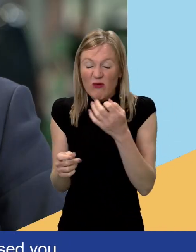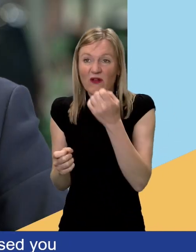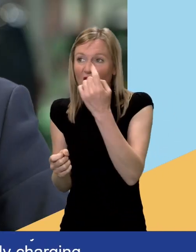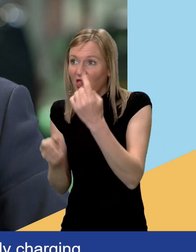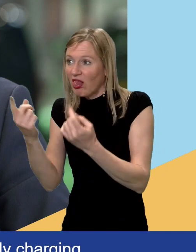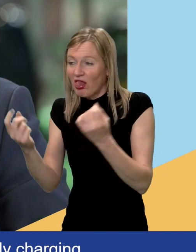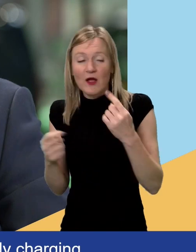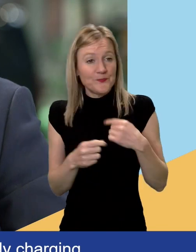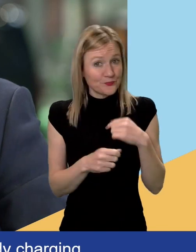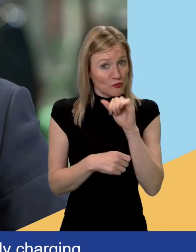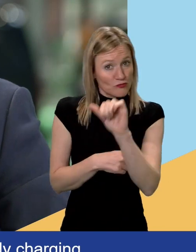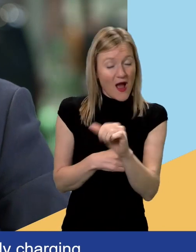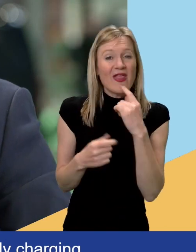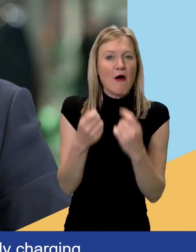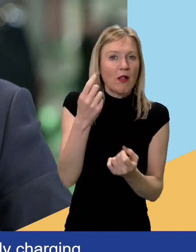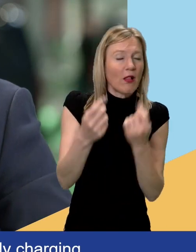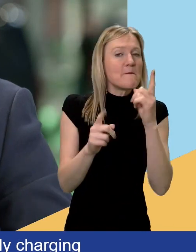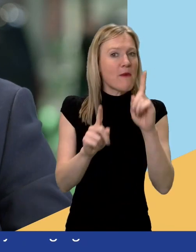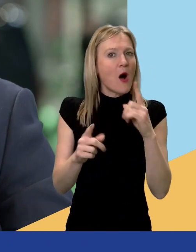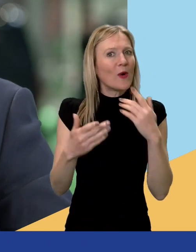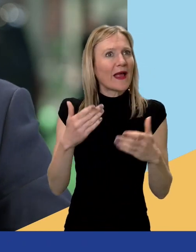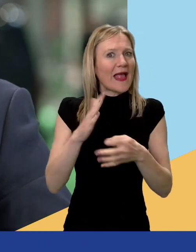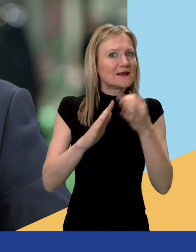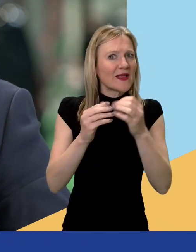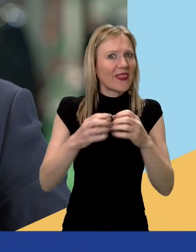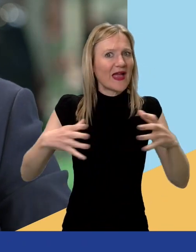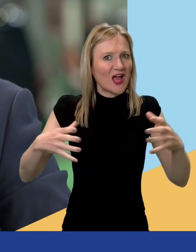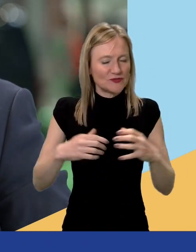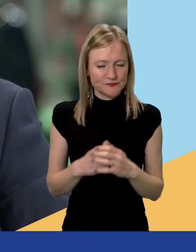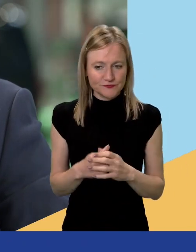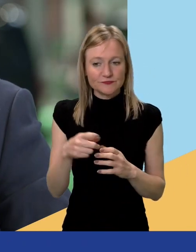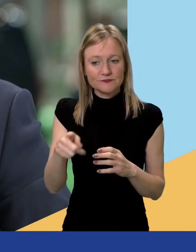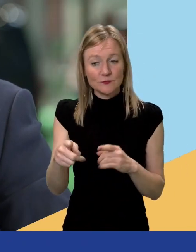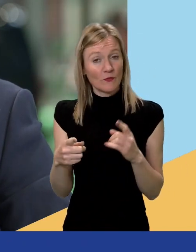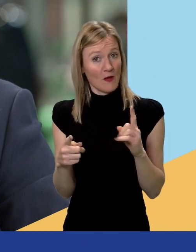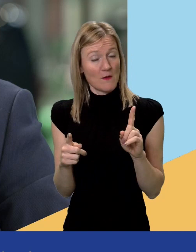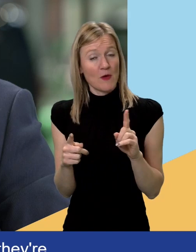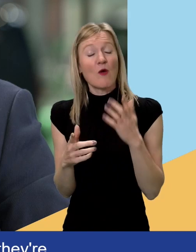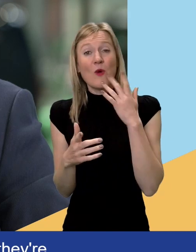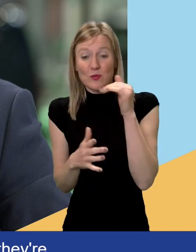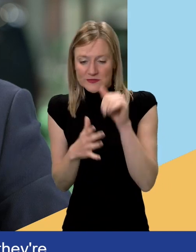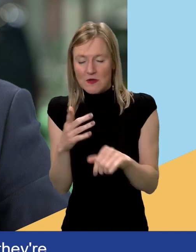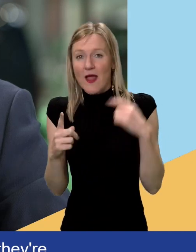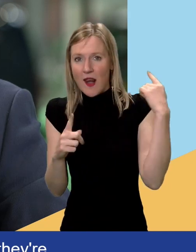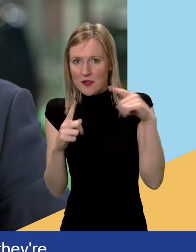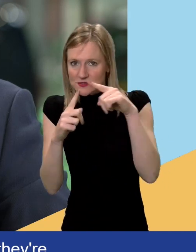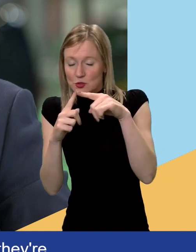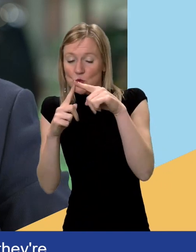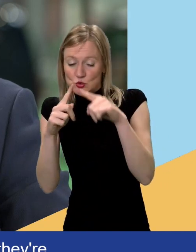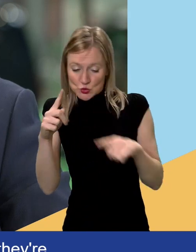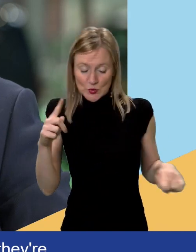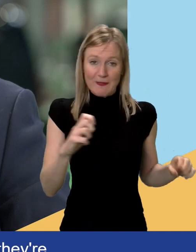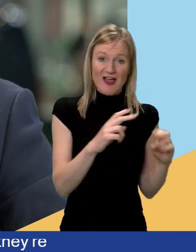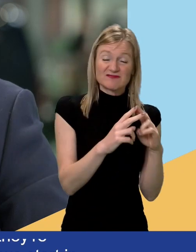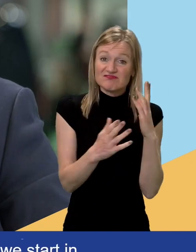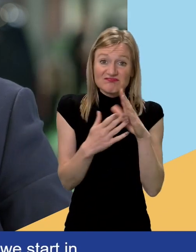are few and far between, but they're getting there. Now, what most people don't realize is from where we start in London on the rally all the way to Paris, it's only